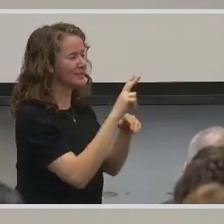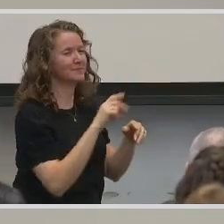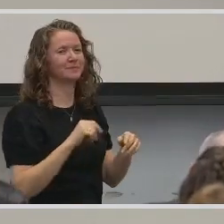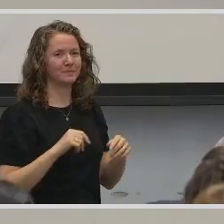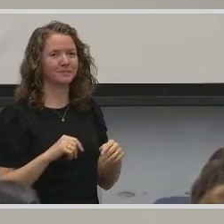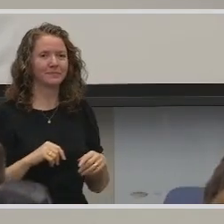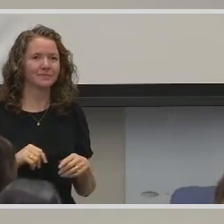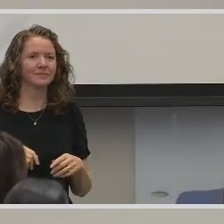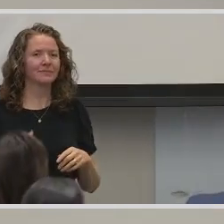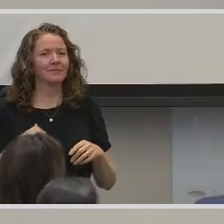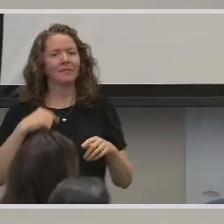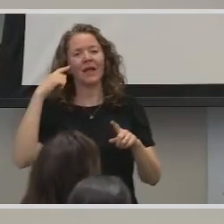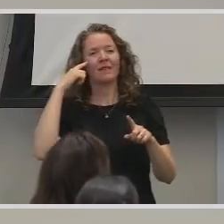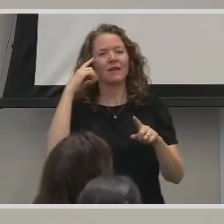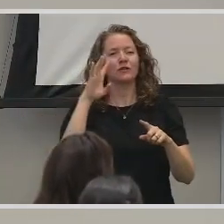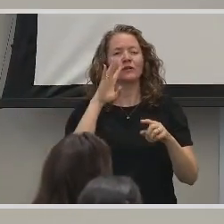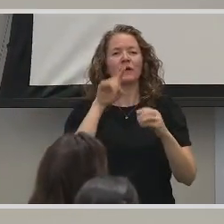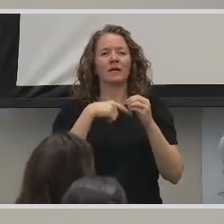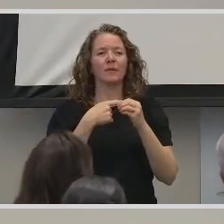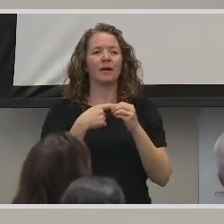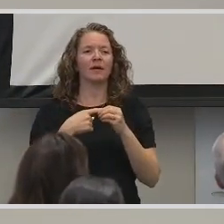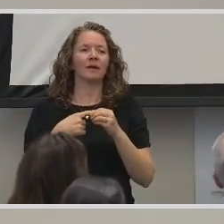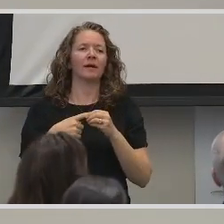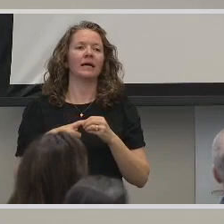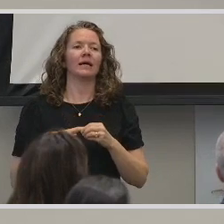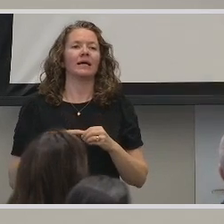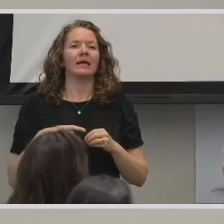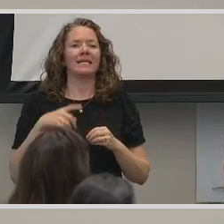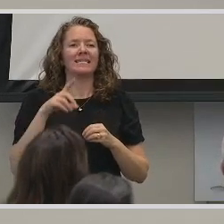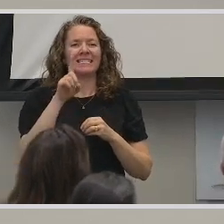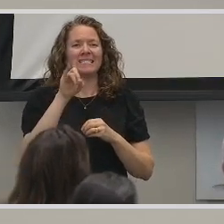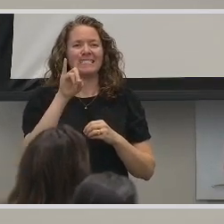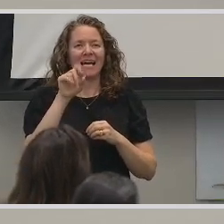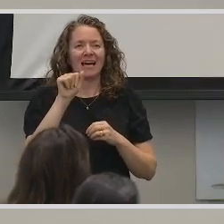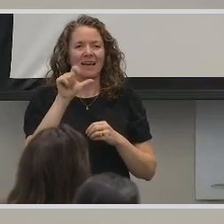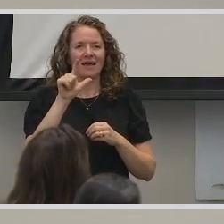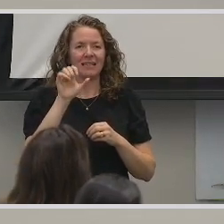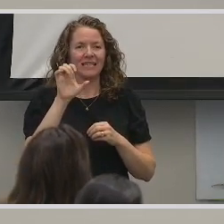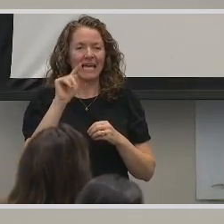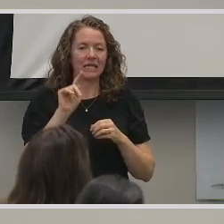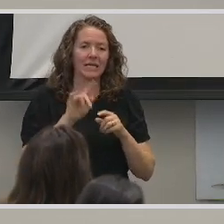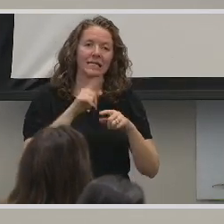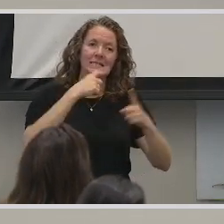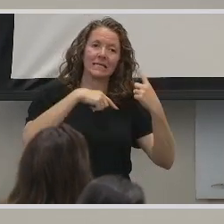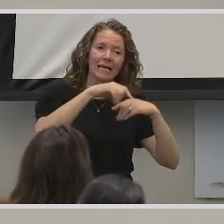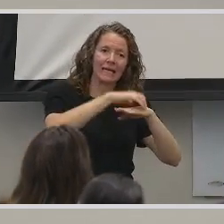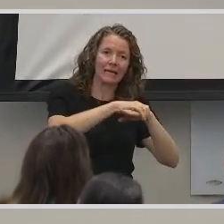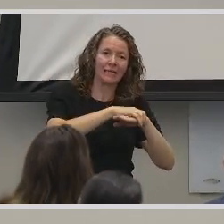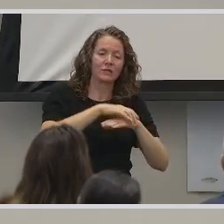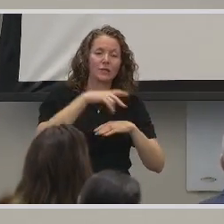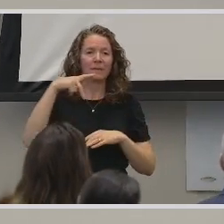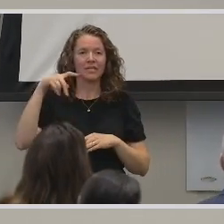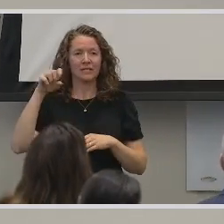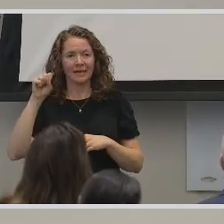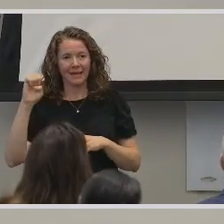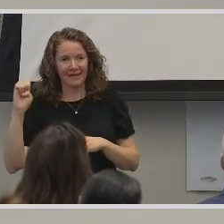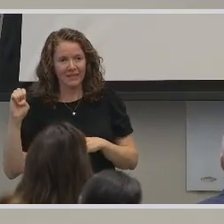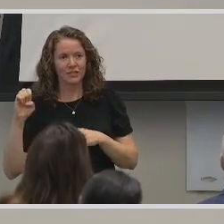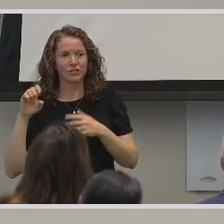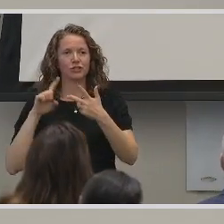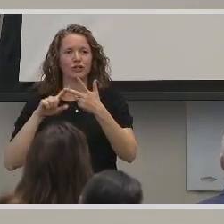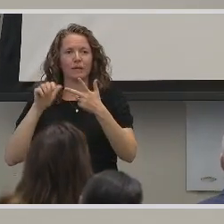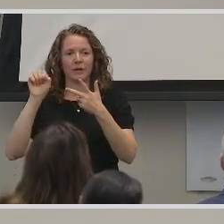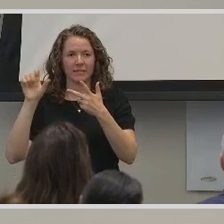Okay, so I think you're thinking of the dialects of Sign Language. So there's Signed English, there's Persian Signed English, and then there's